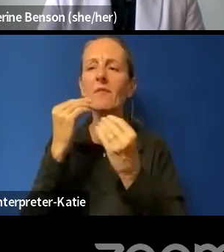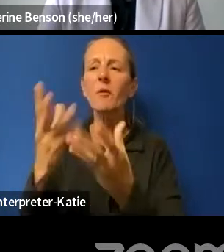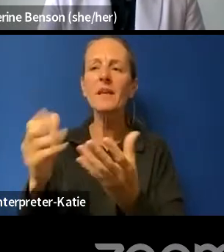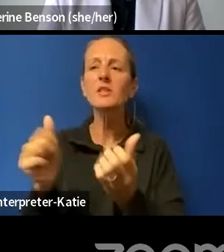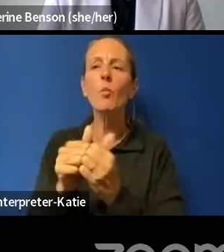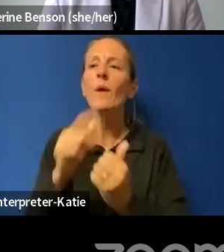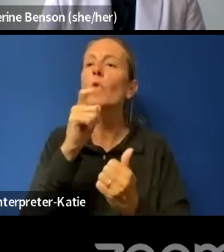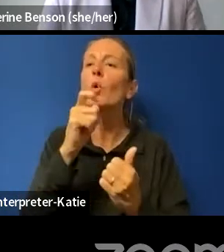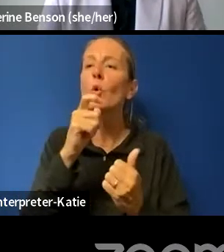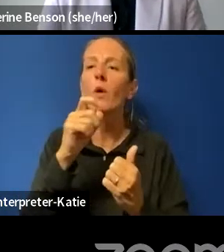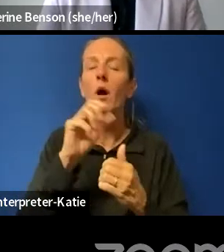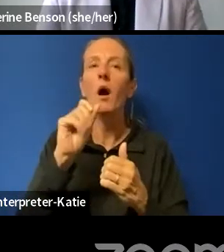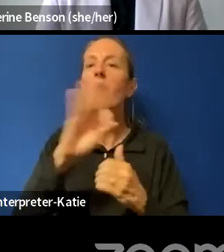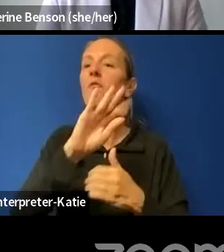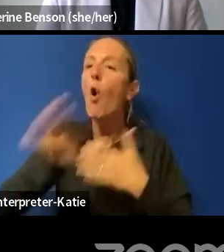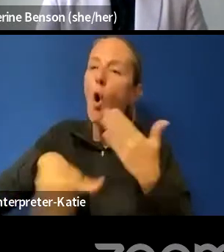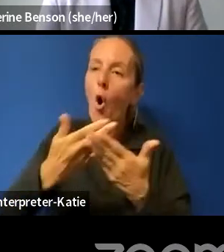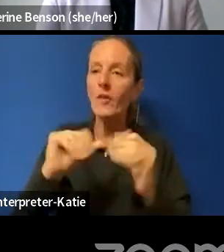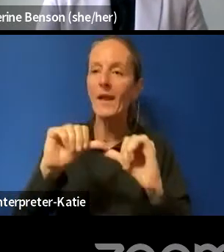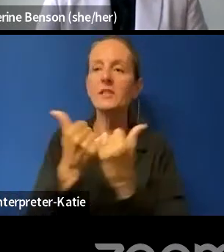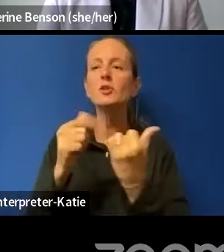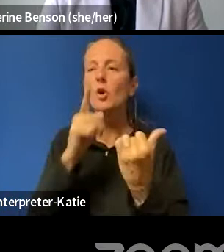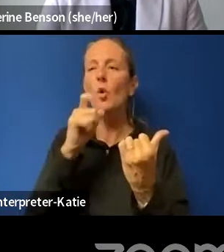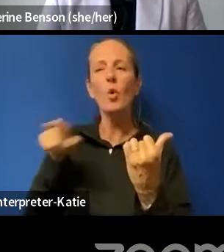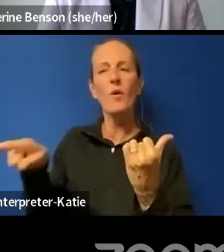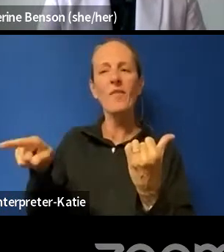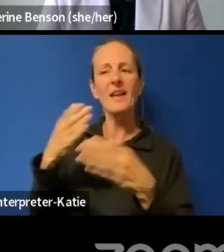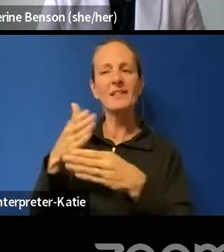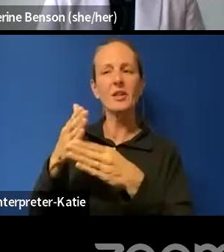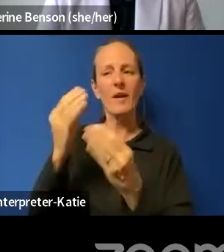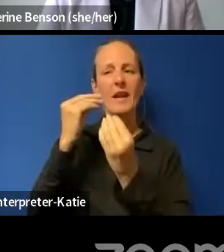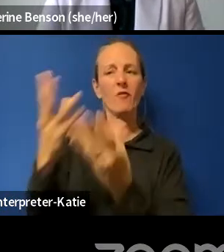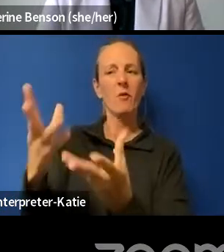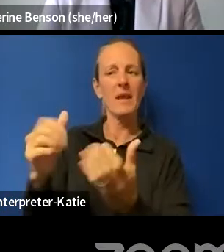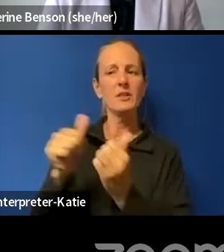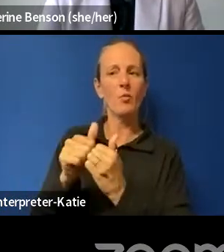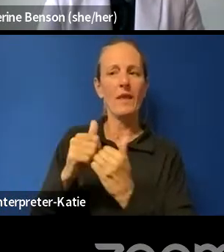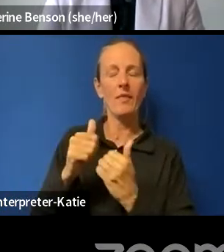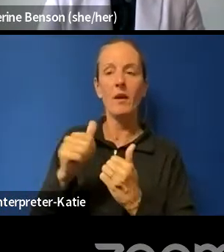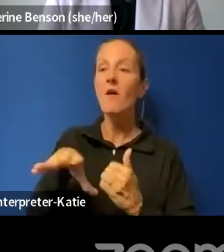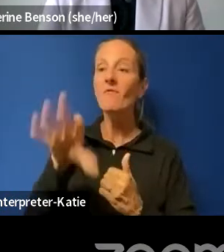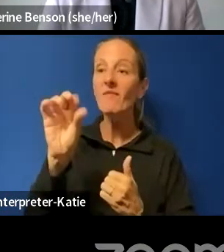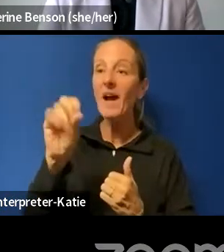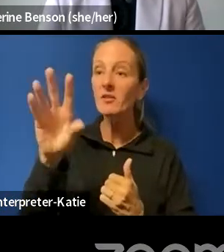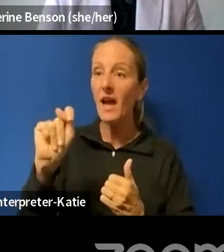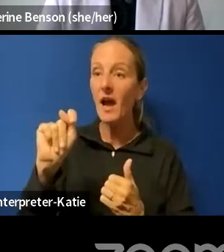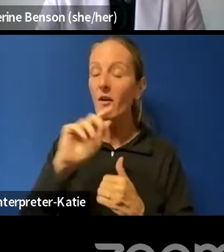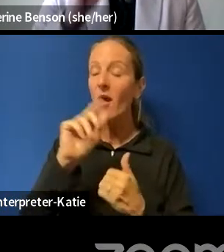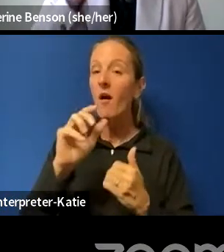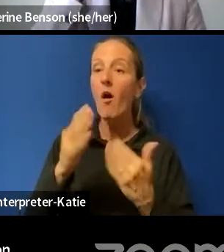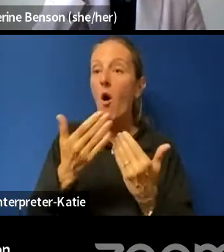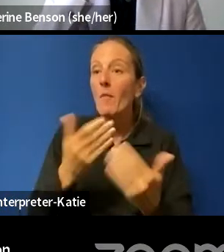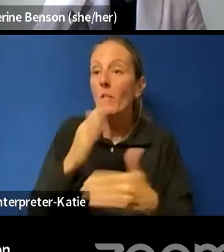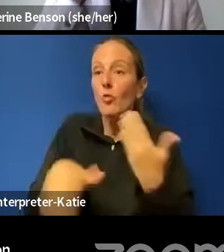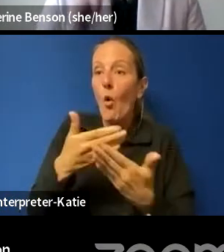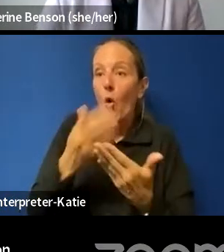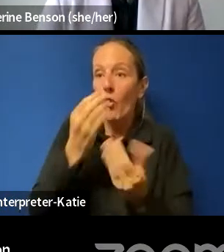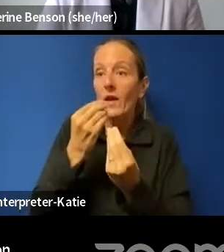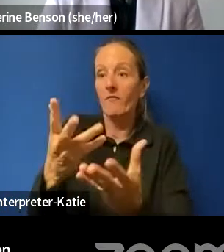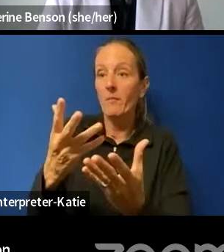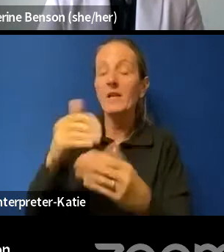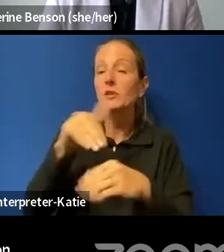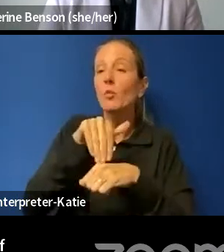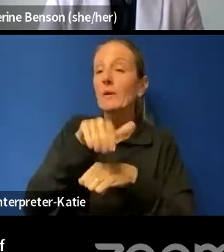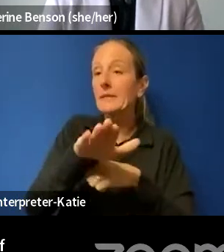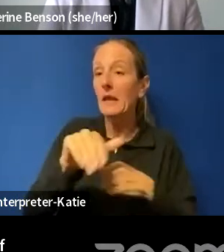agencies in Canada, and they found that, like, basically, almost all the information was being sent